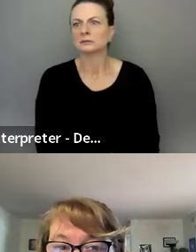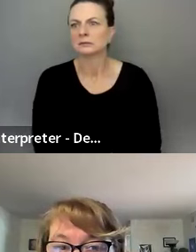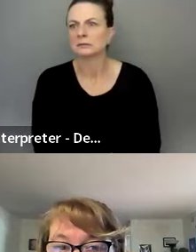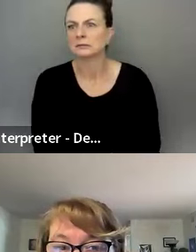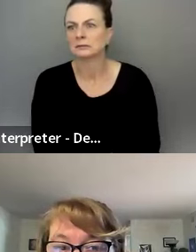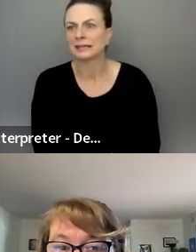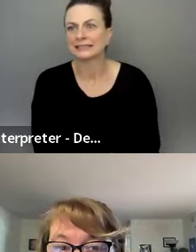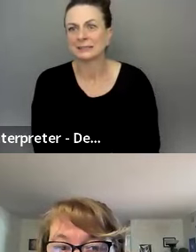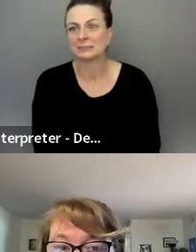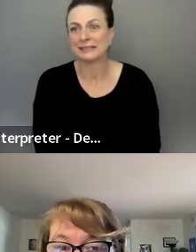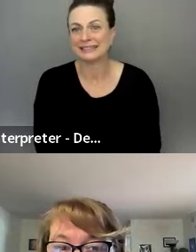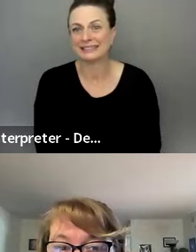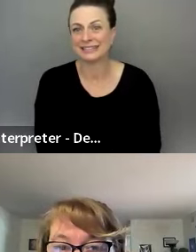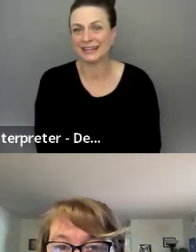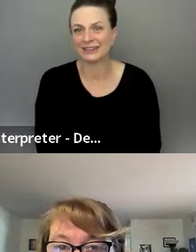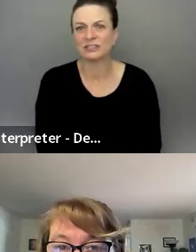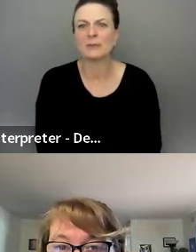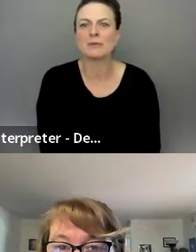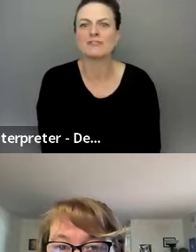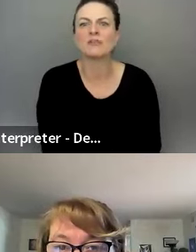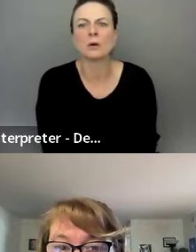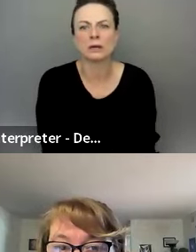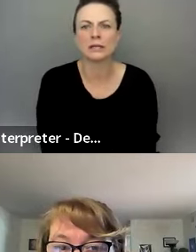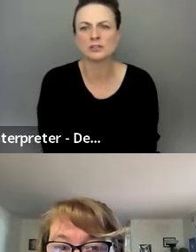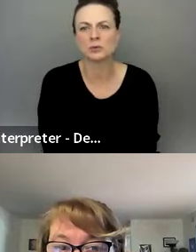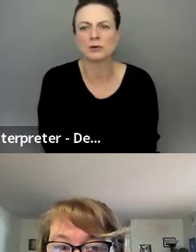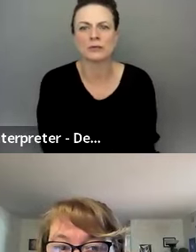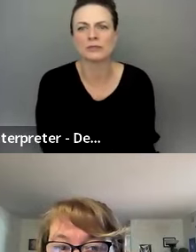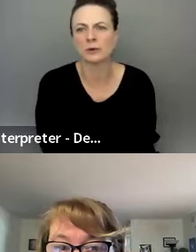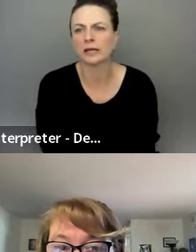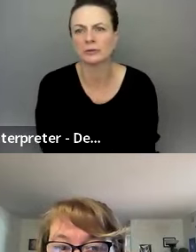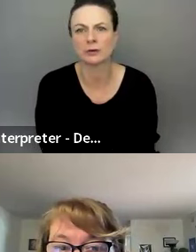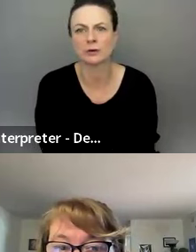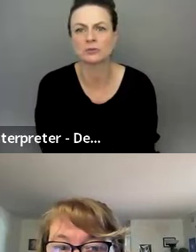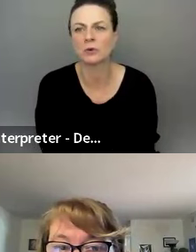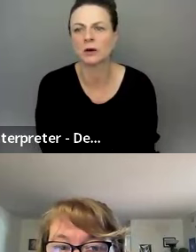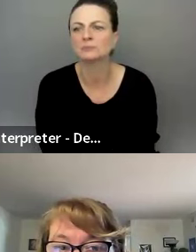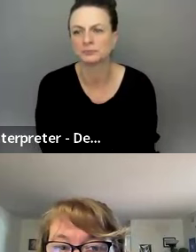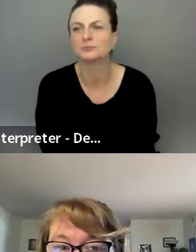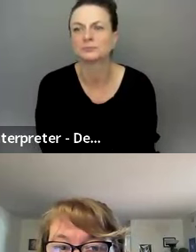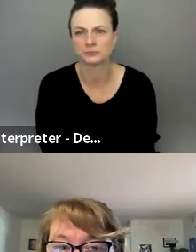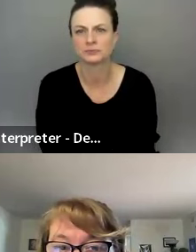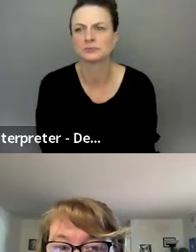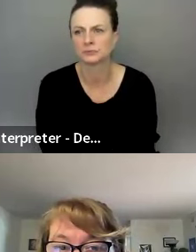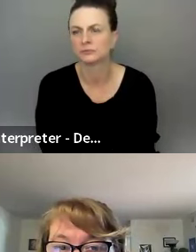Why not? It's a big challenge. Yeah. Maybe four in each group rather than three, three groups of four.